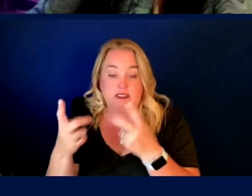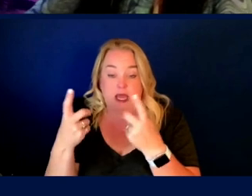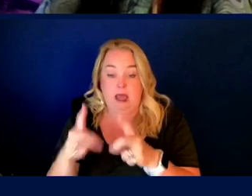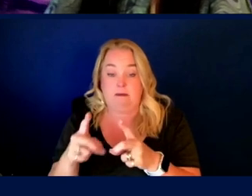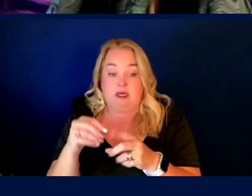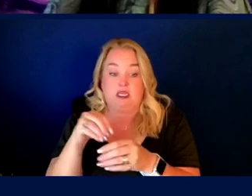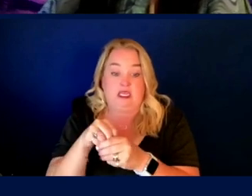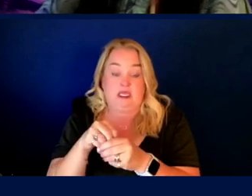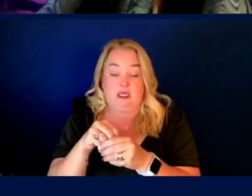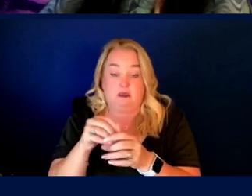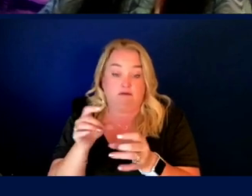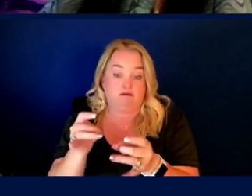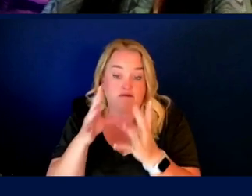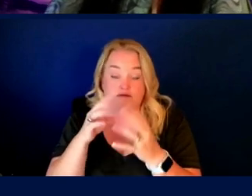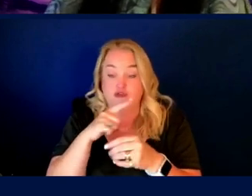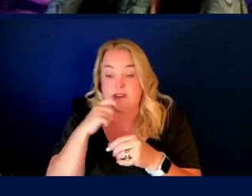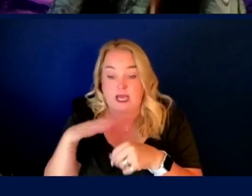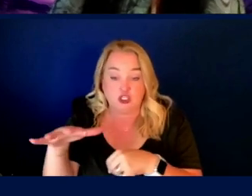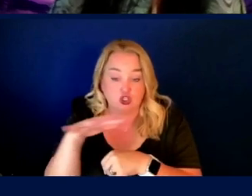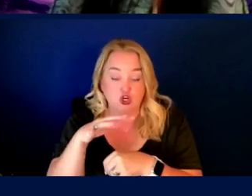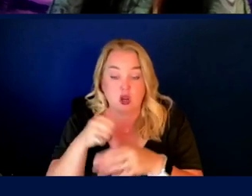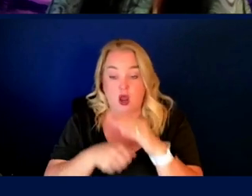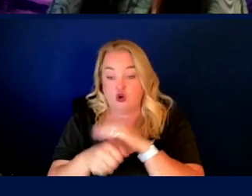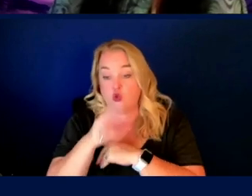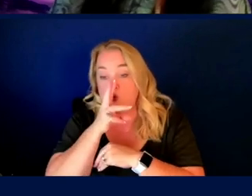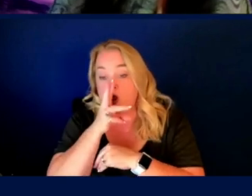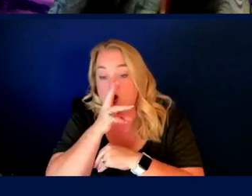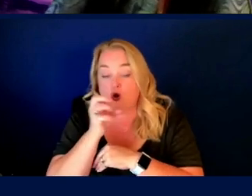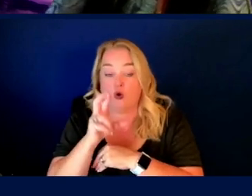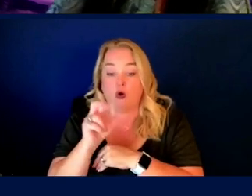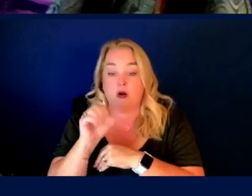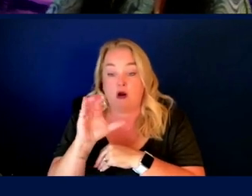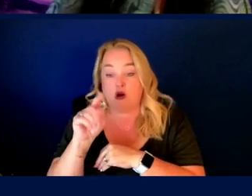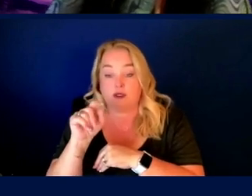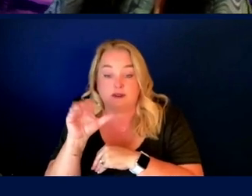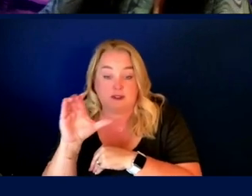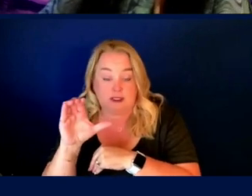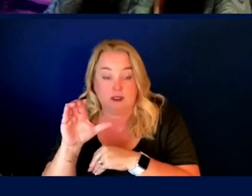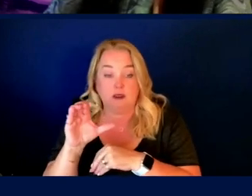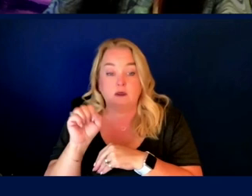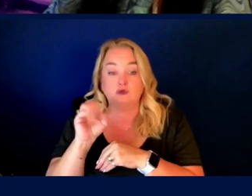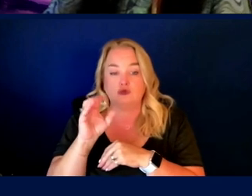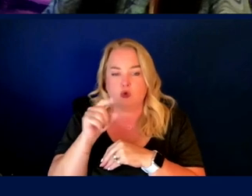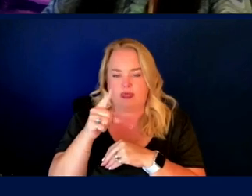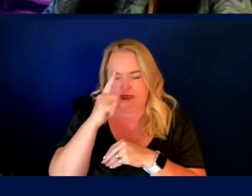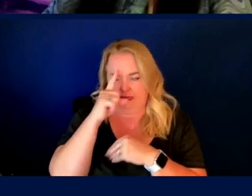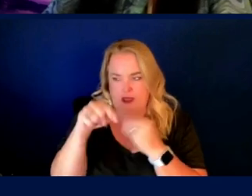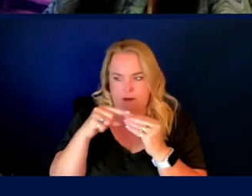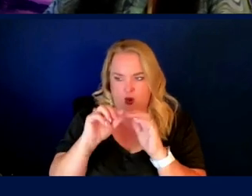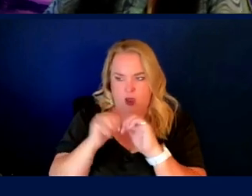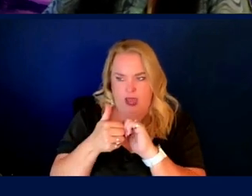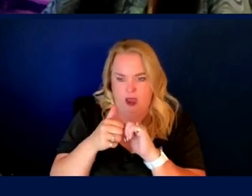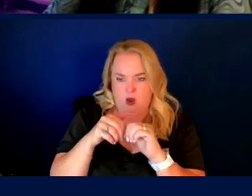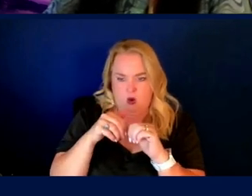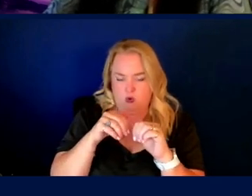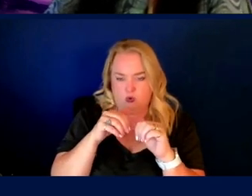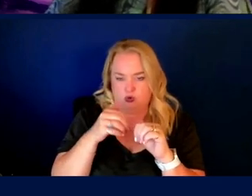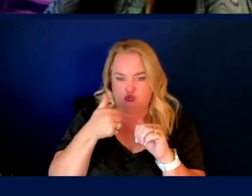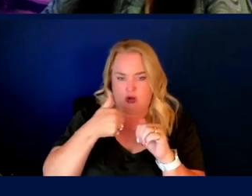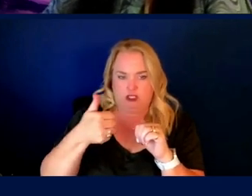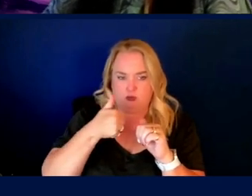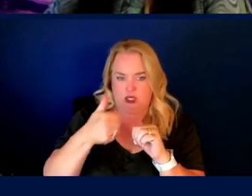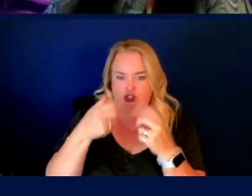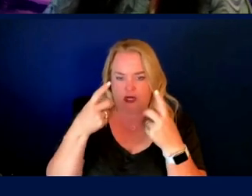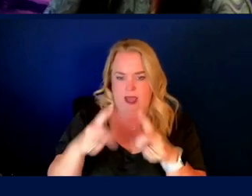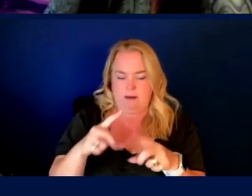environments, like the desert underwater, the Arctic, and just thinking about how inaccessible transportation is on a day-to-day basis, when you're